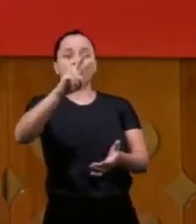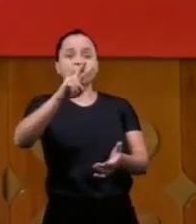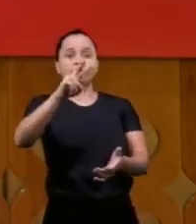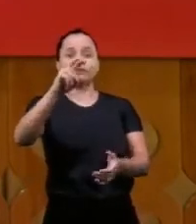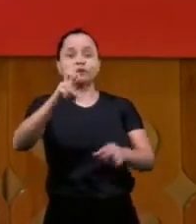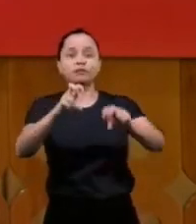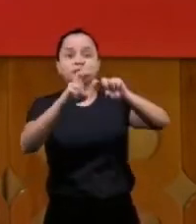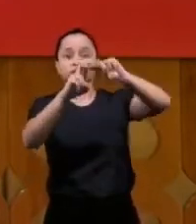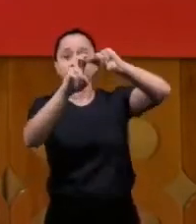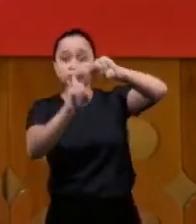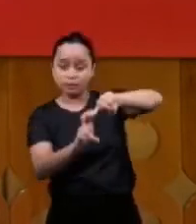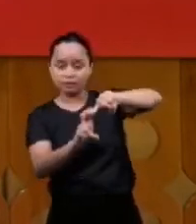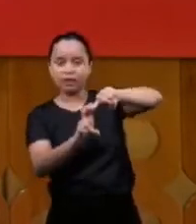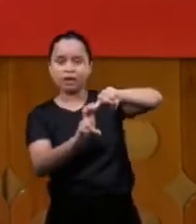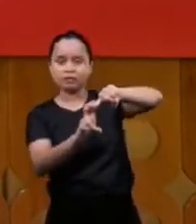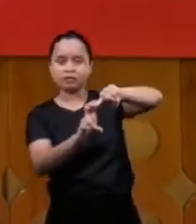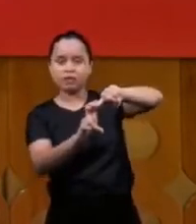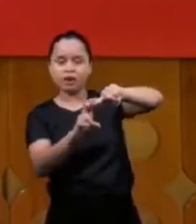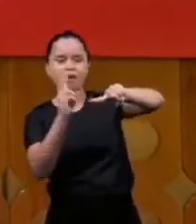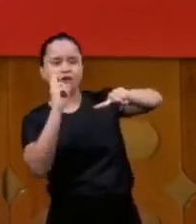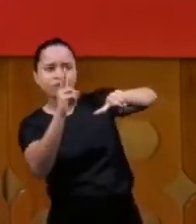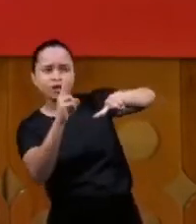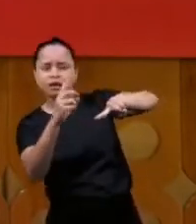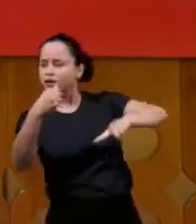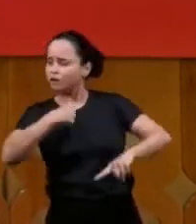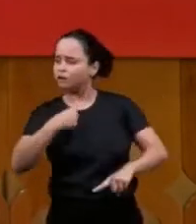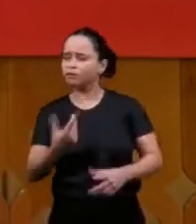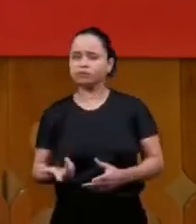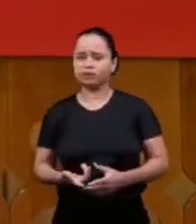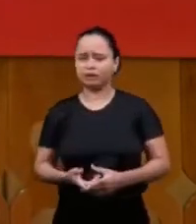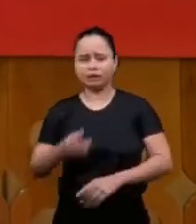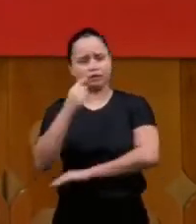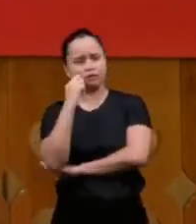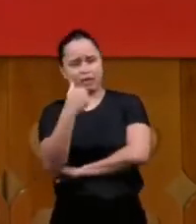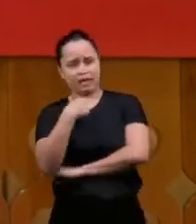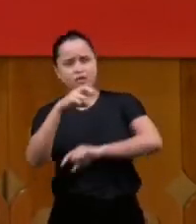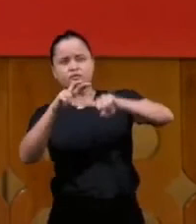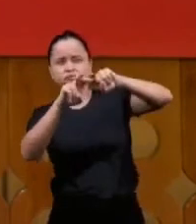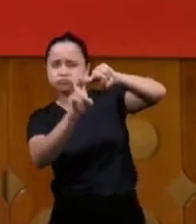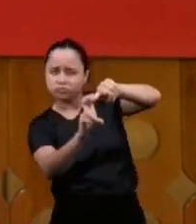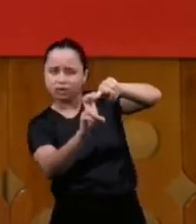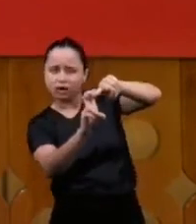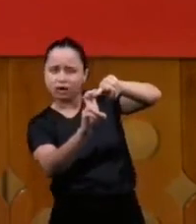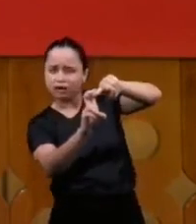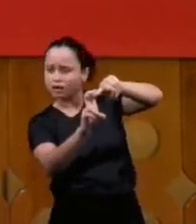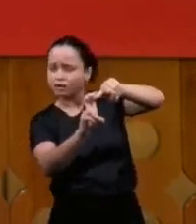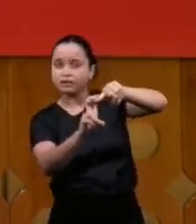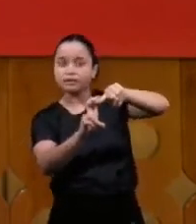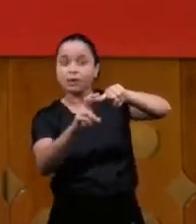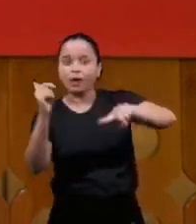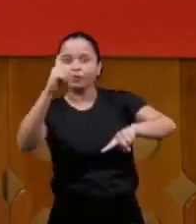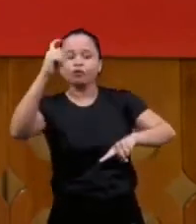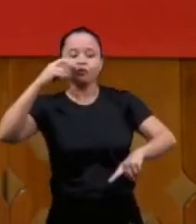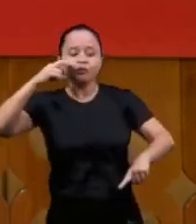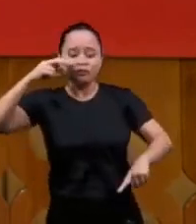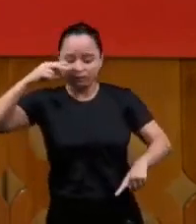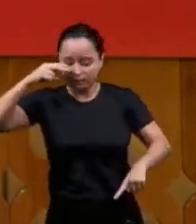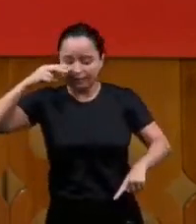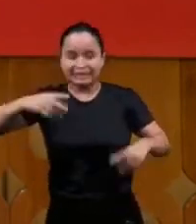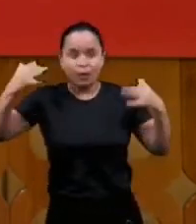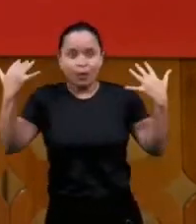trapeze I was on the trapeze and I said what am I doing there and I am afraid of heights and I looked down